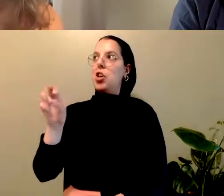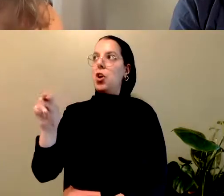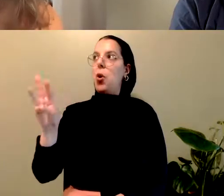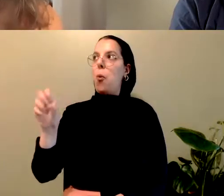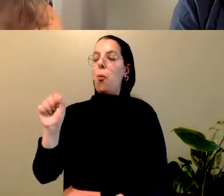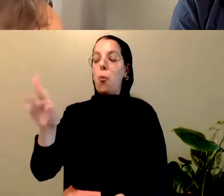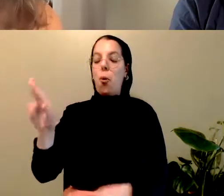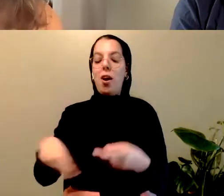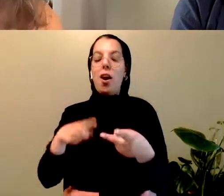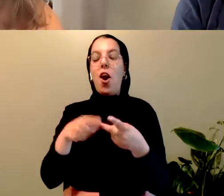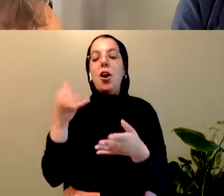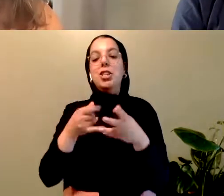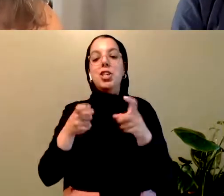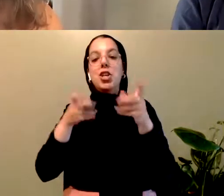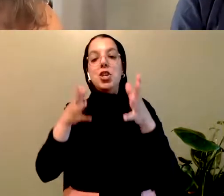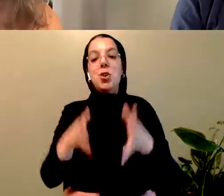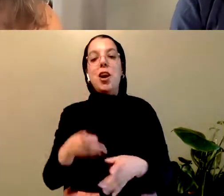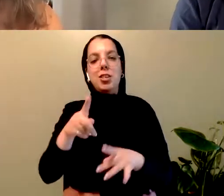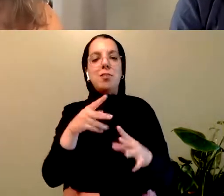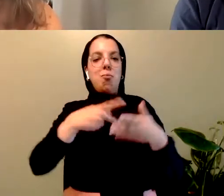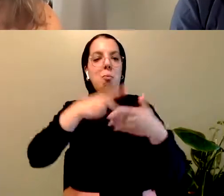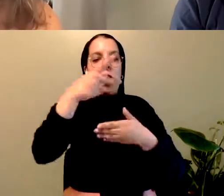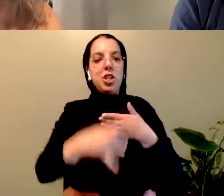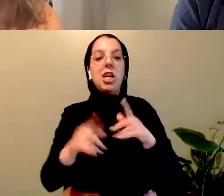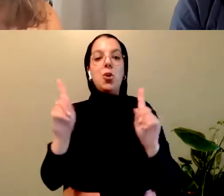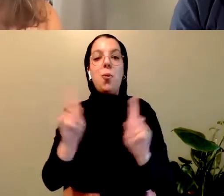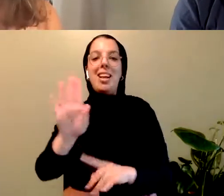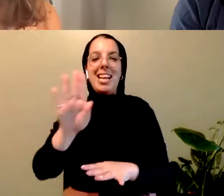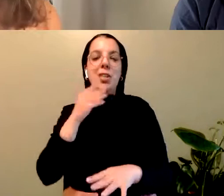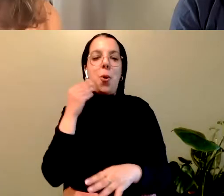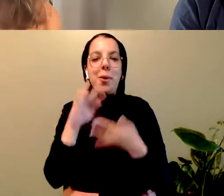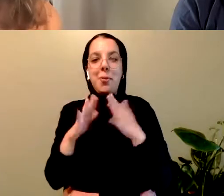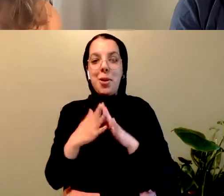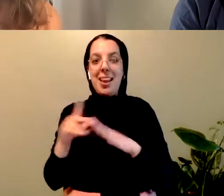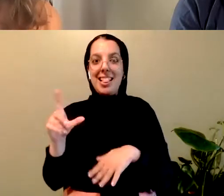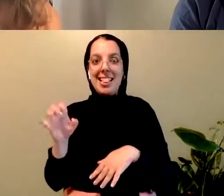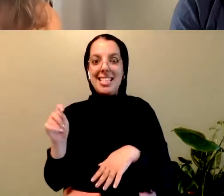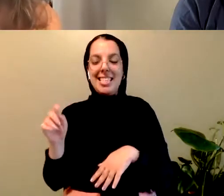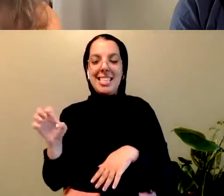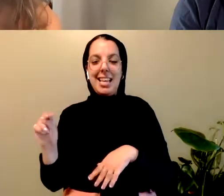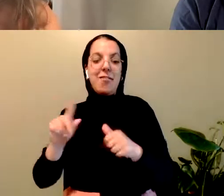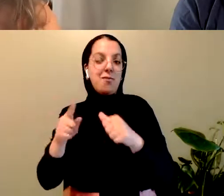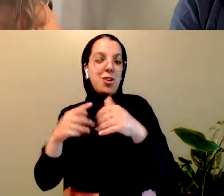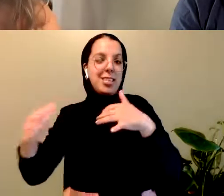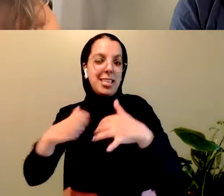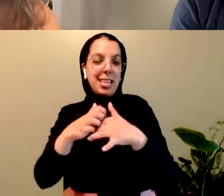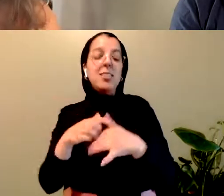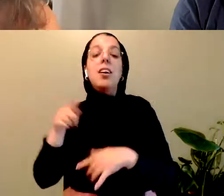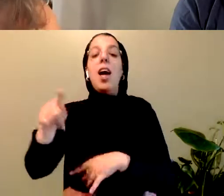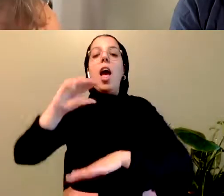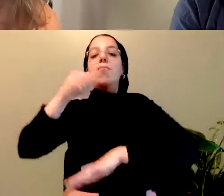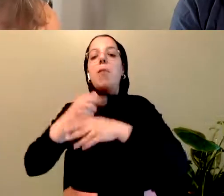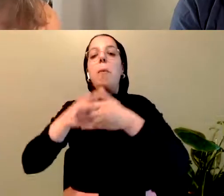project in his home community of Lytton First Nation. Loring created the Songs of the Land project in 2012